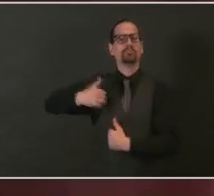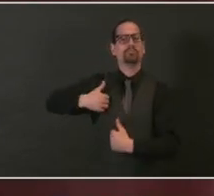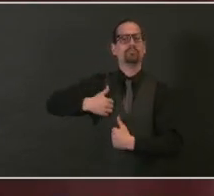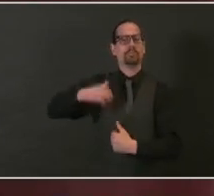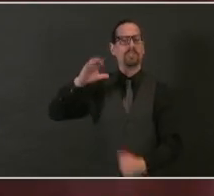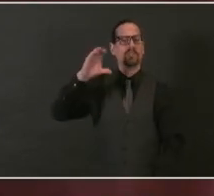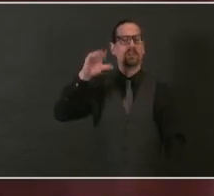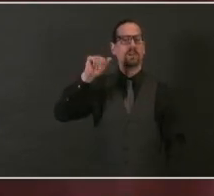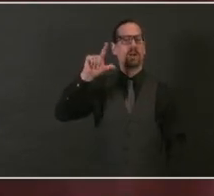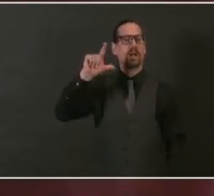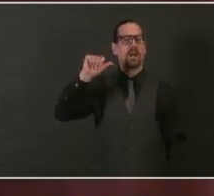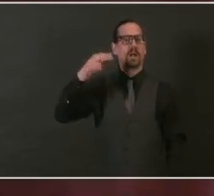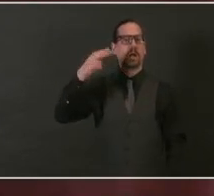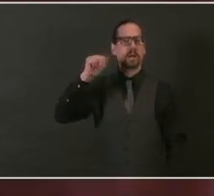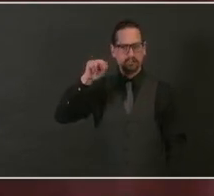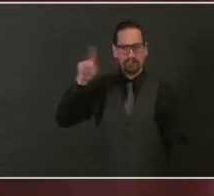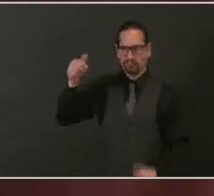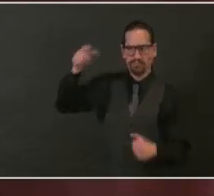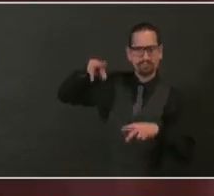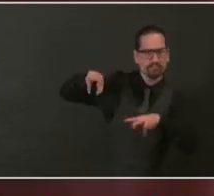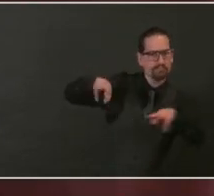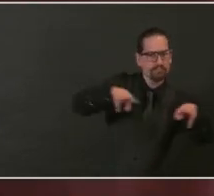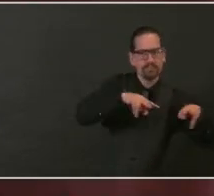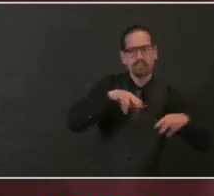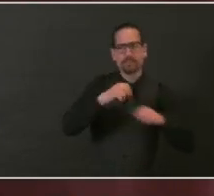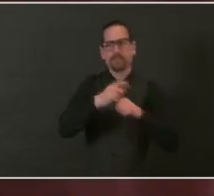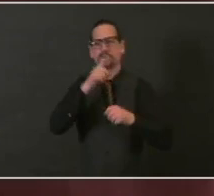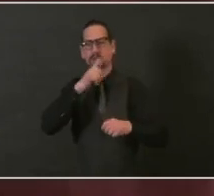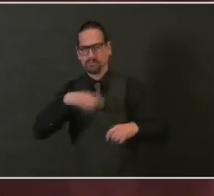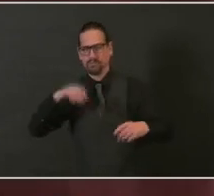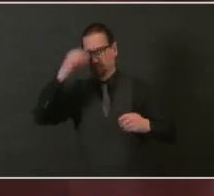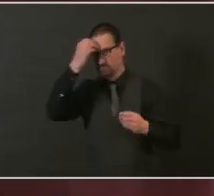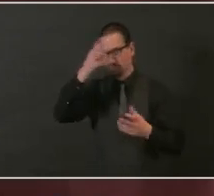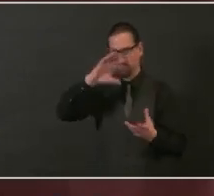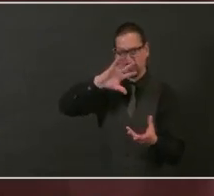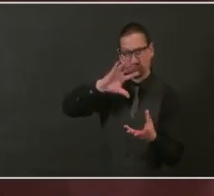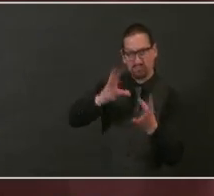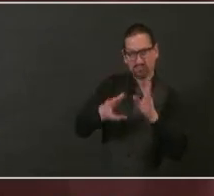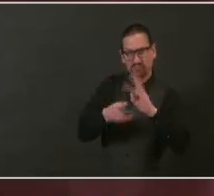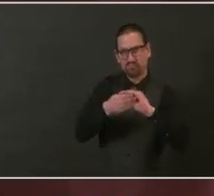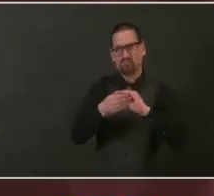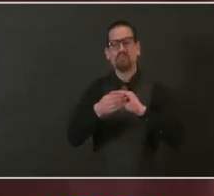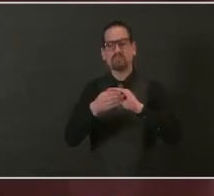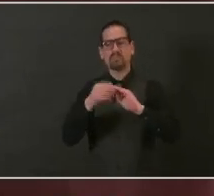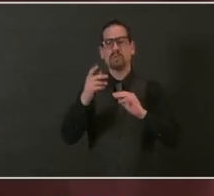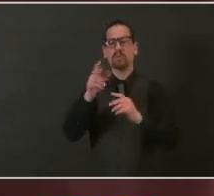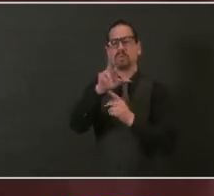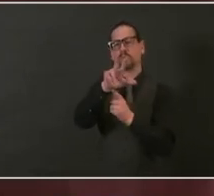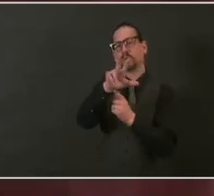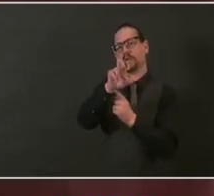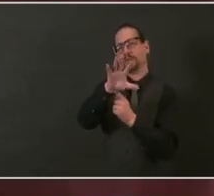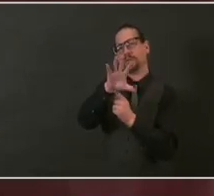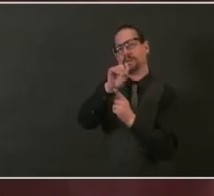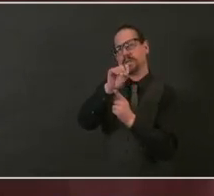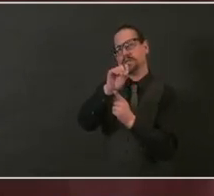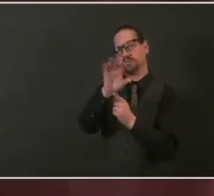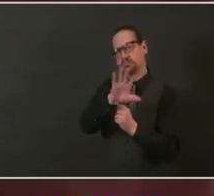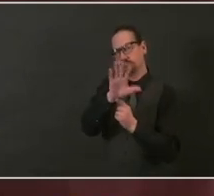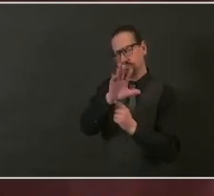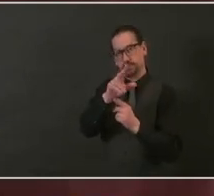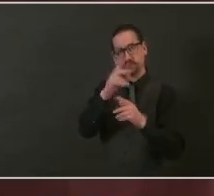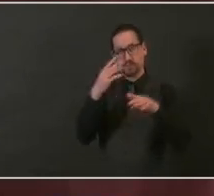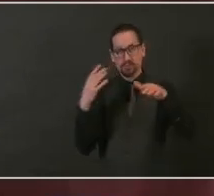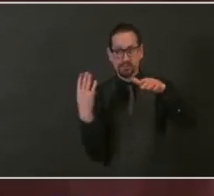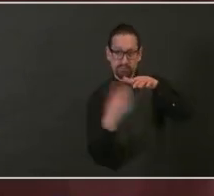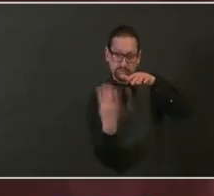vaccinated per hour. We have a very carefully planned operation in place to get people moving